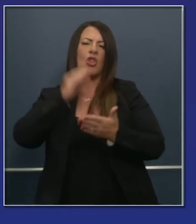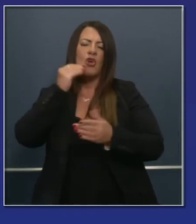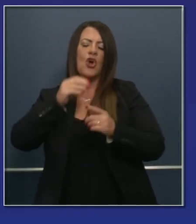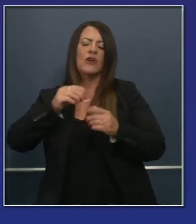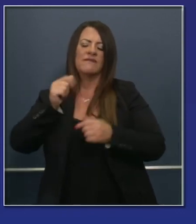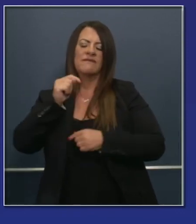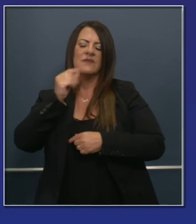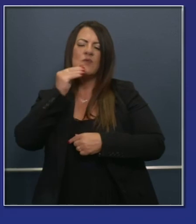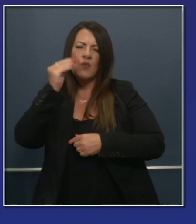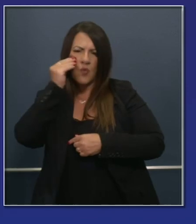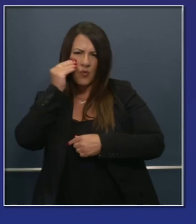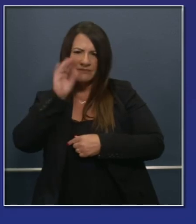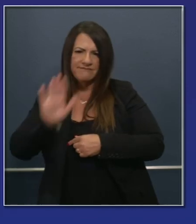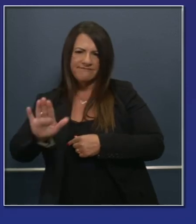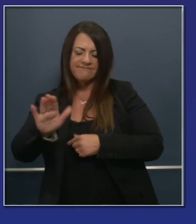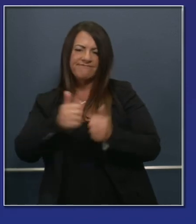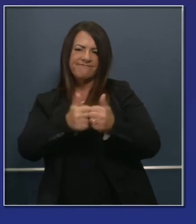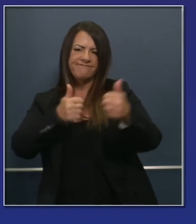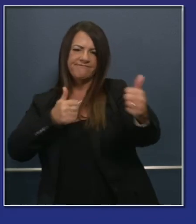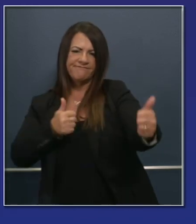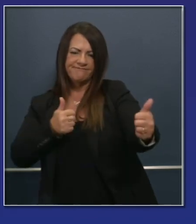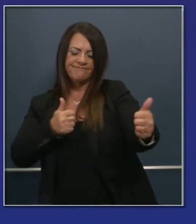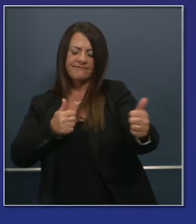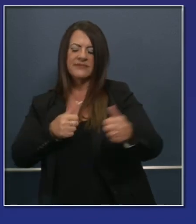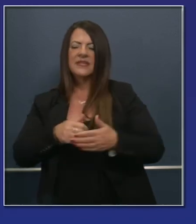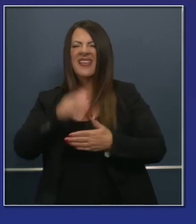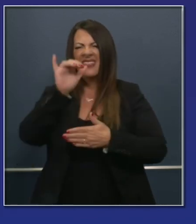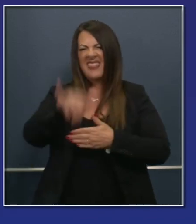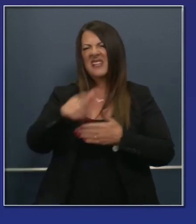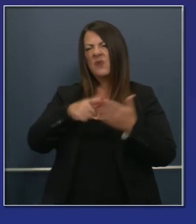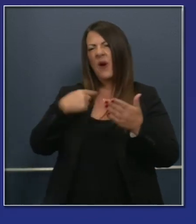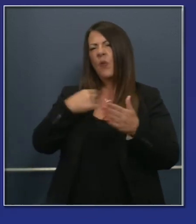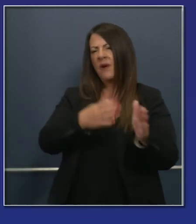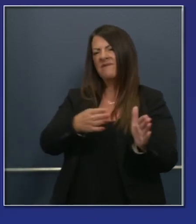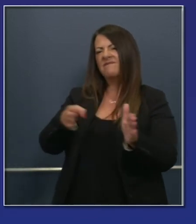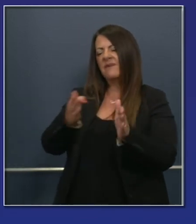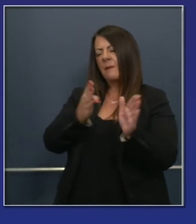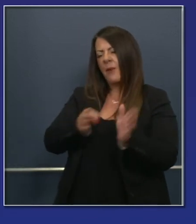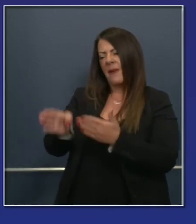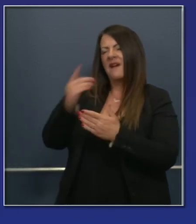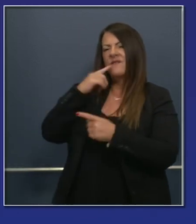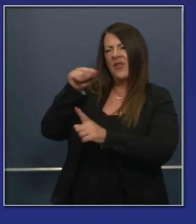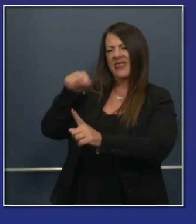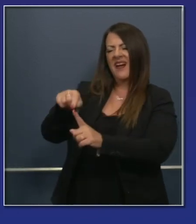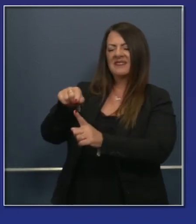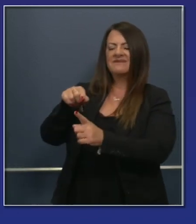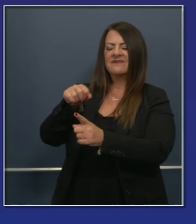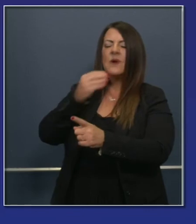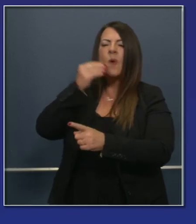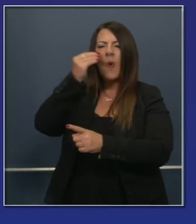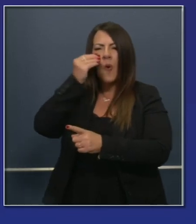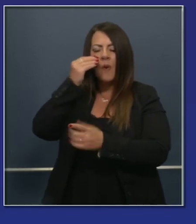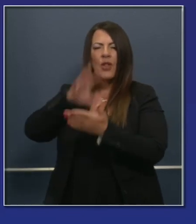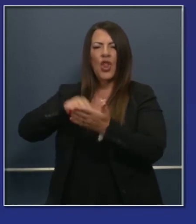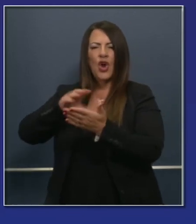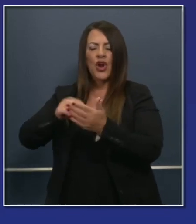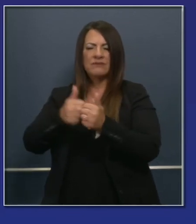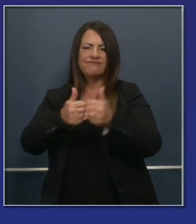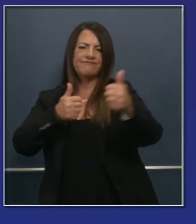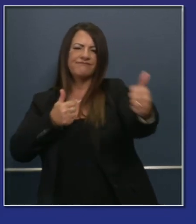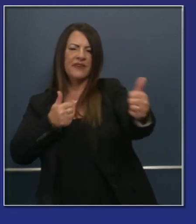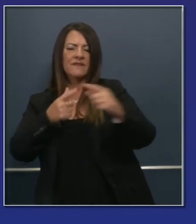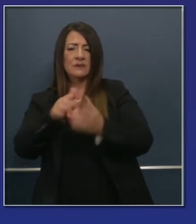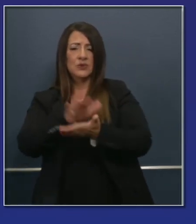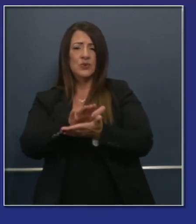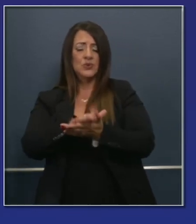and that's what we're preparing for that's what we're disproportionately focused on and that school year has already begun for many